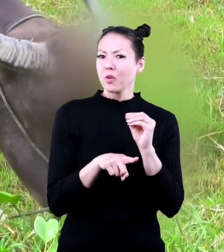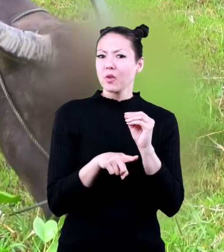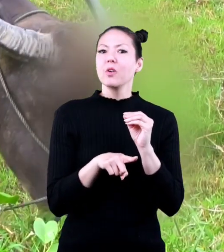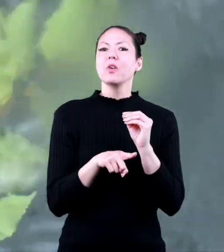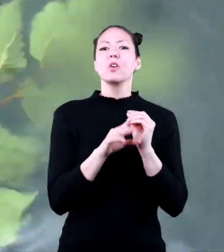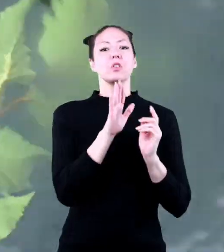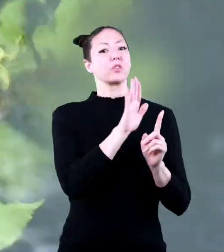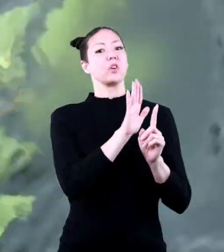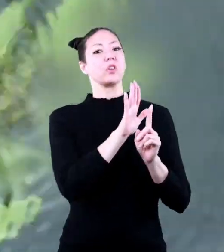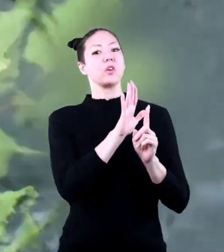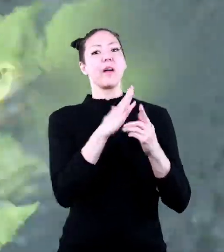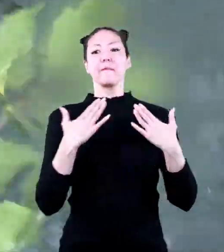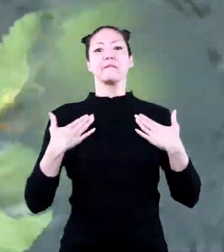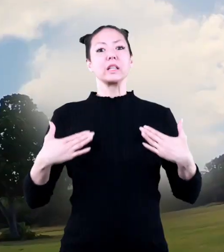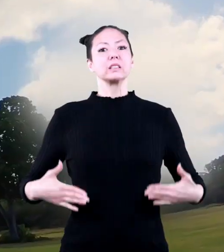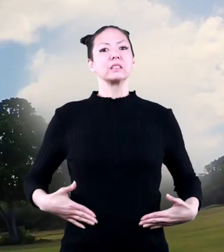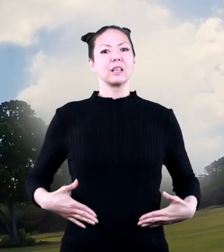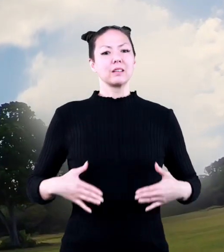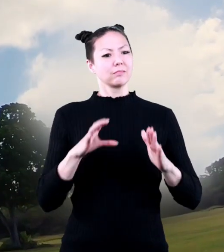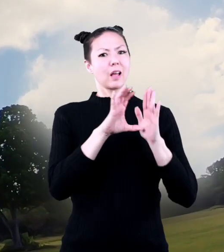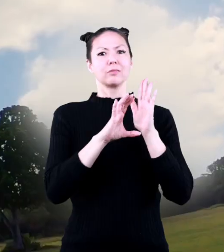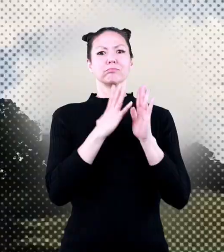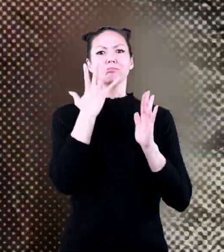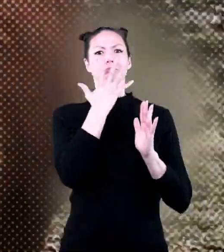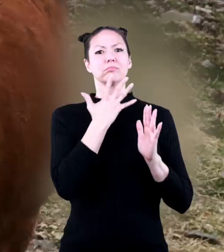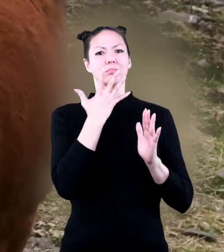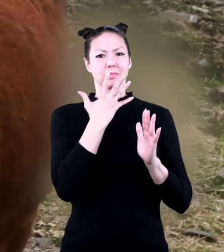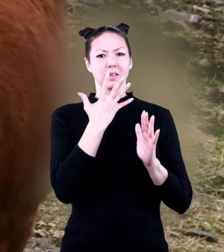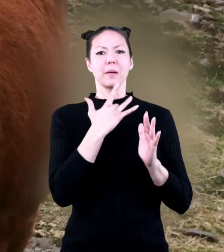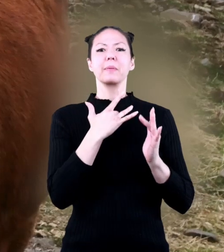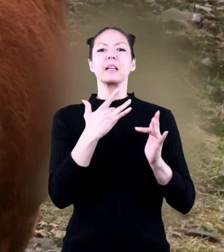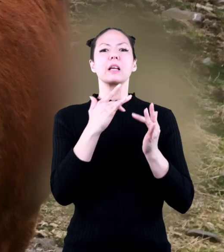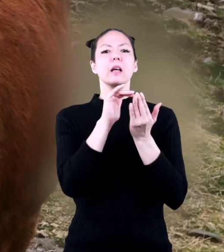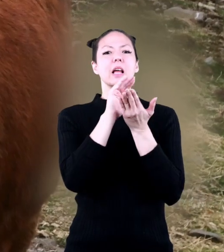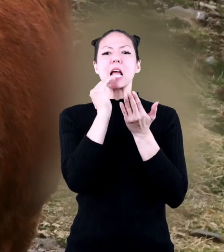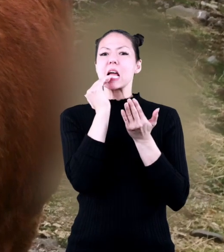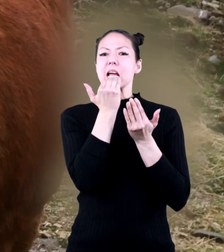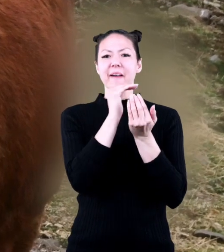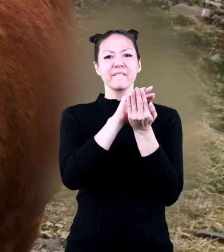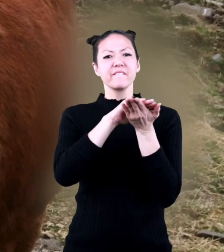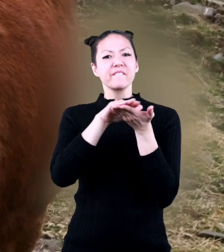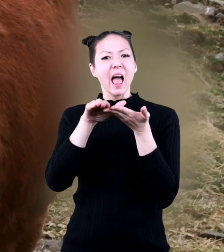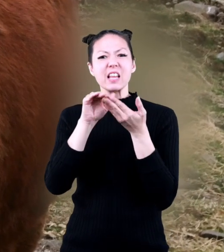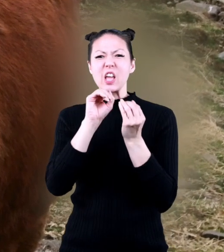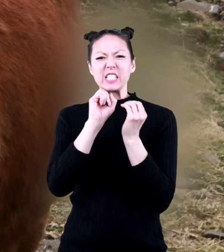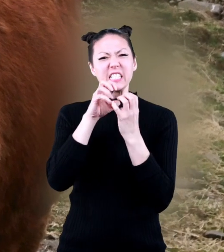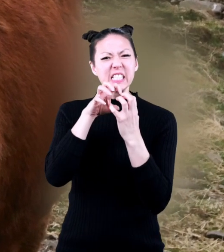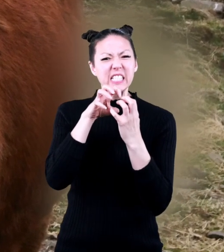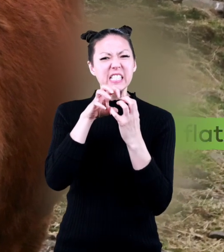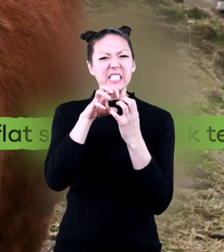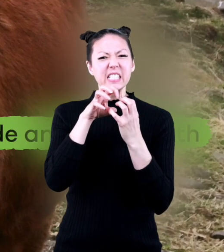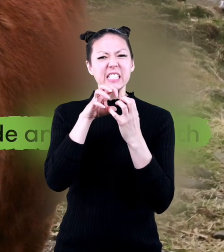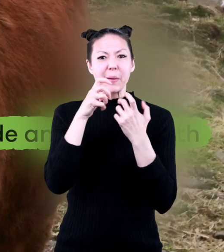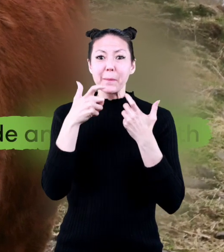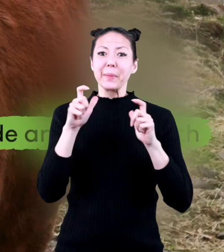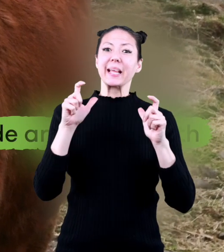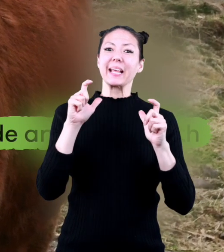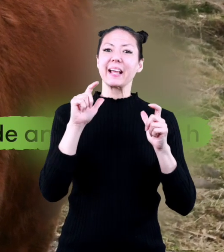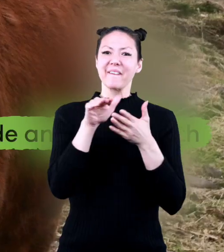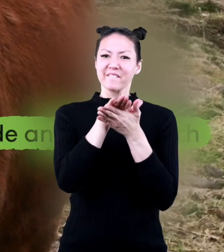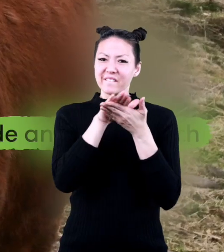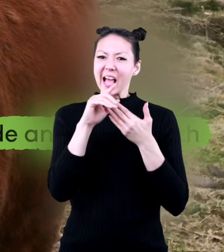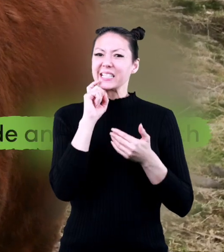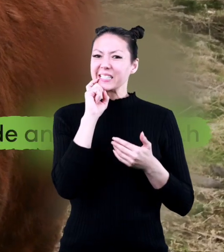Physical characteristics of herbivores include Dull or no canine teeth with big